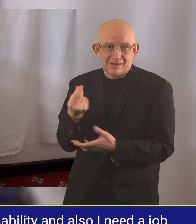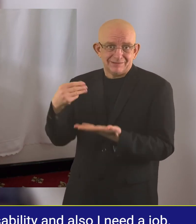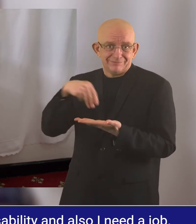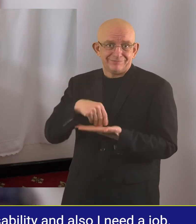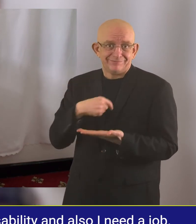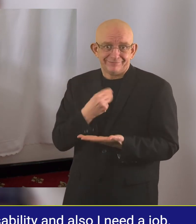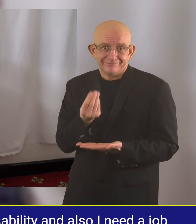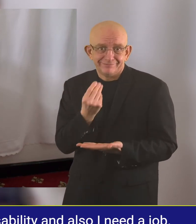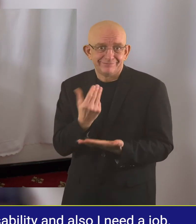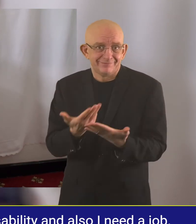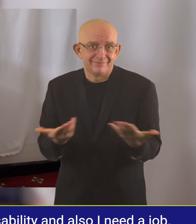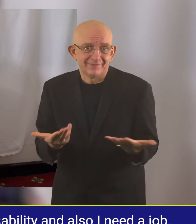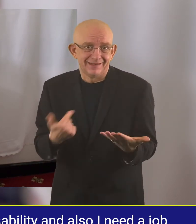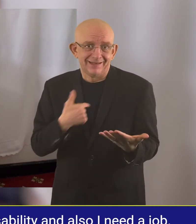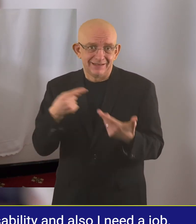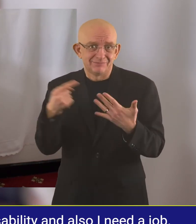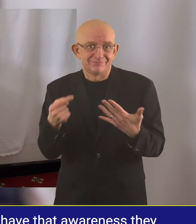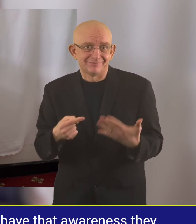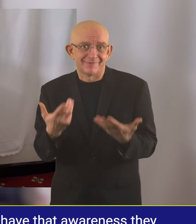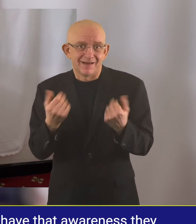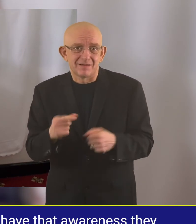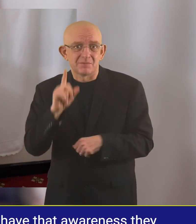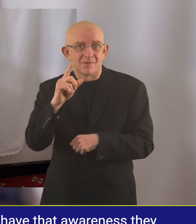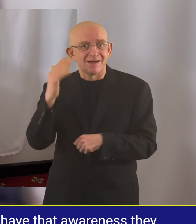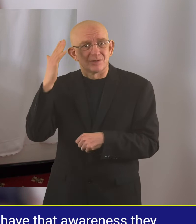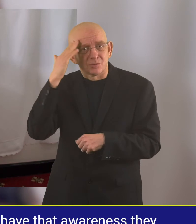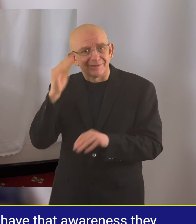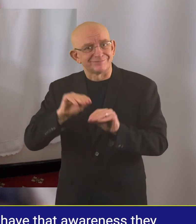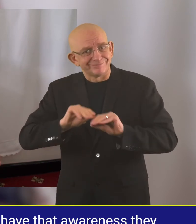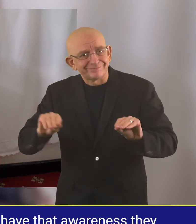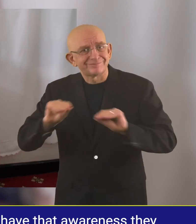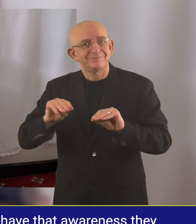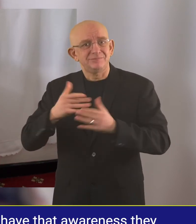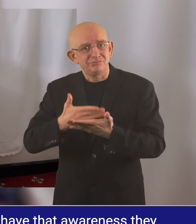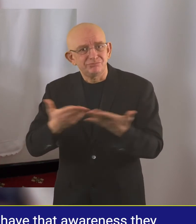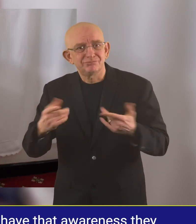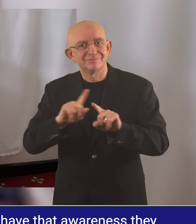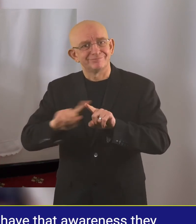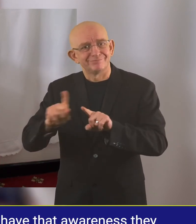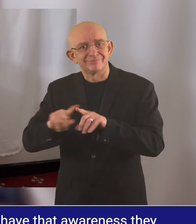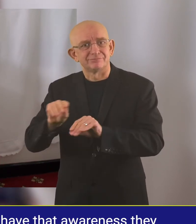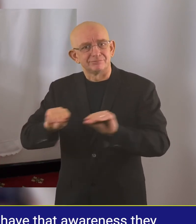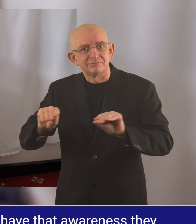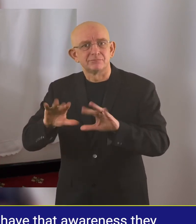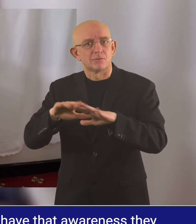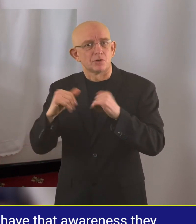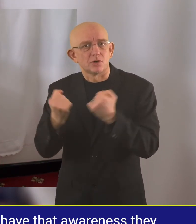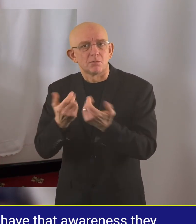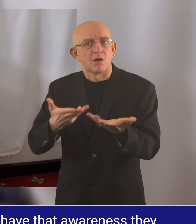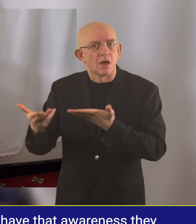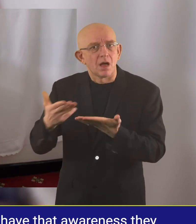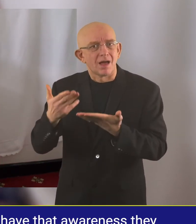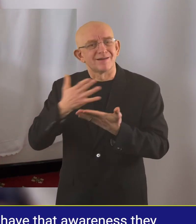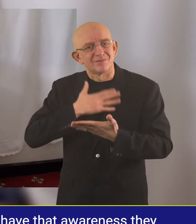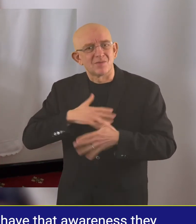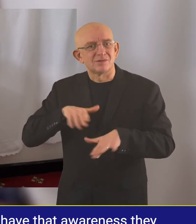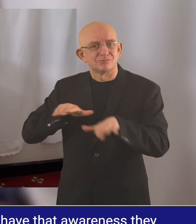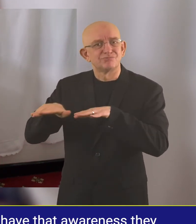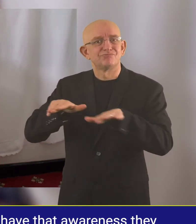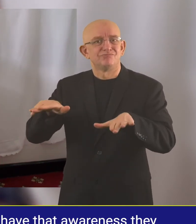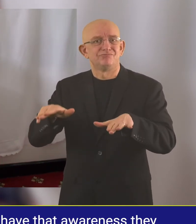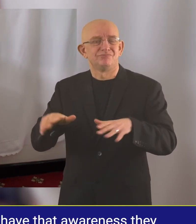a disability and also I need a job. I need other issues. So they should have that awareness. They make sure we get those